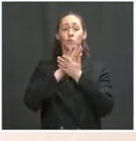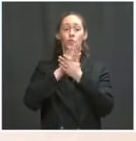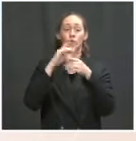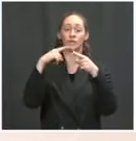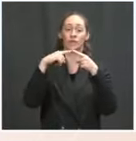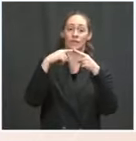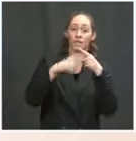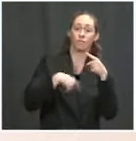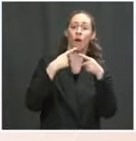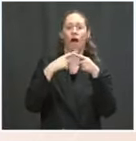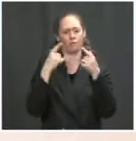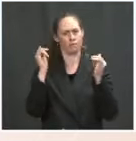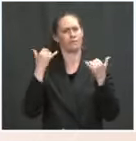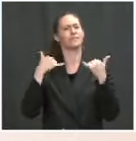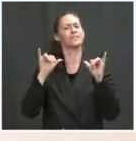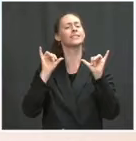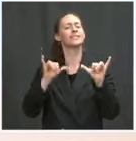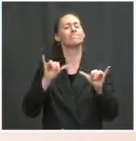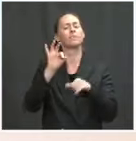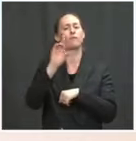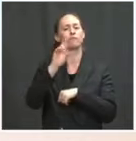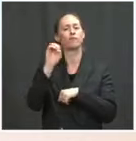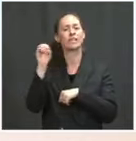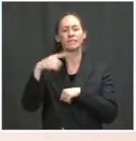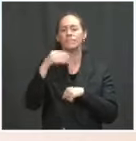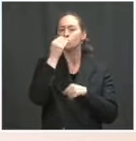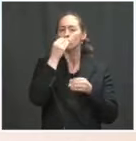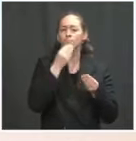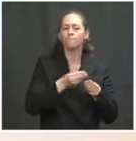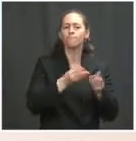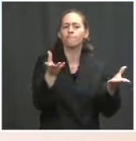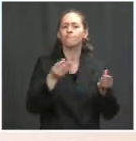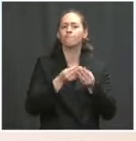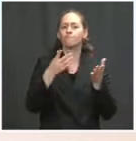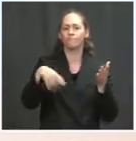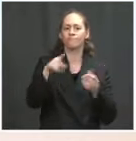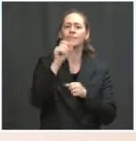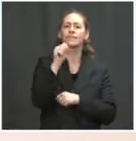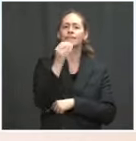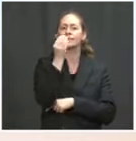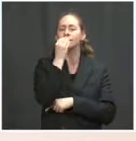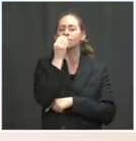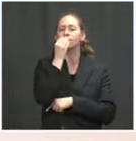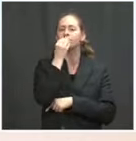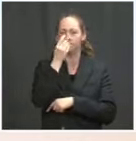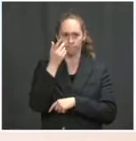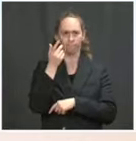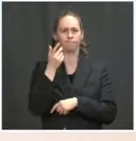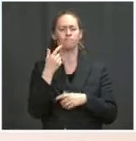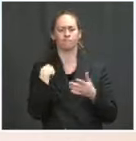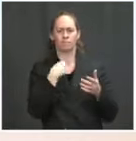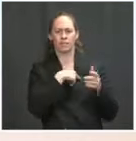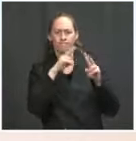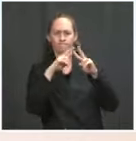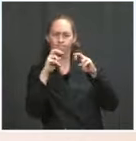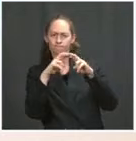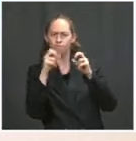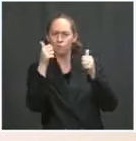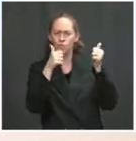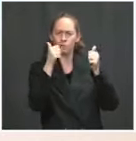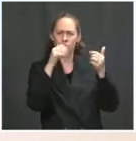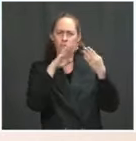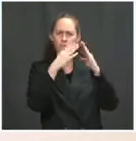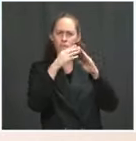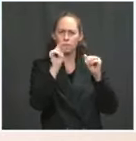program that essentially identifies the ability of a school district where SNAP participation is roughly 40 percent to